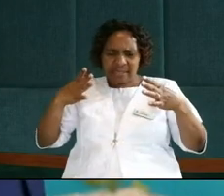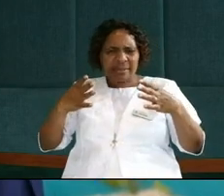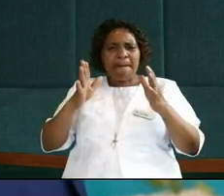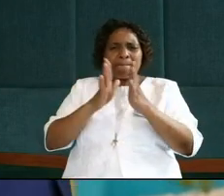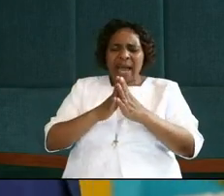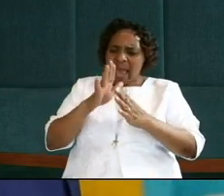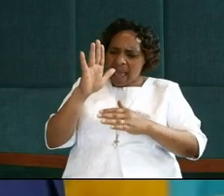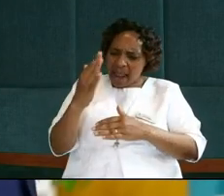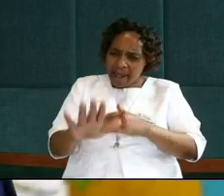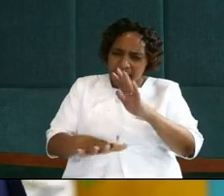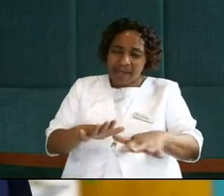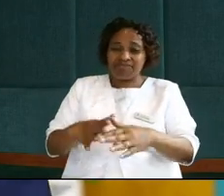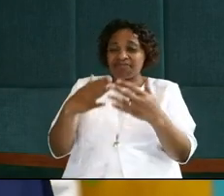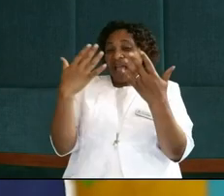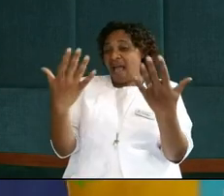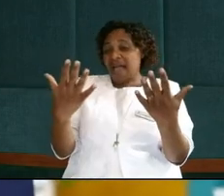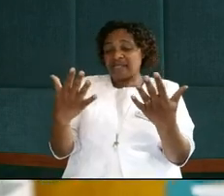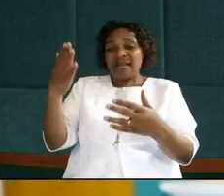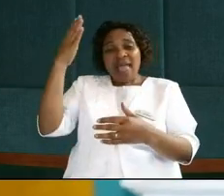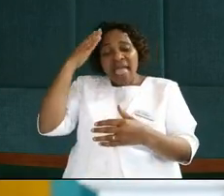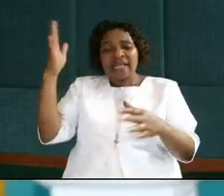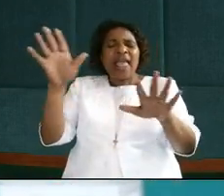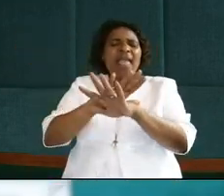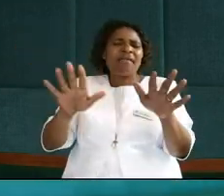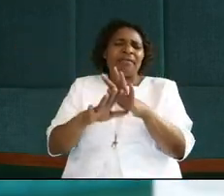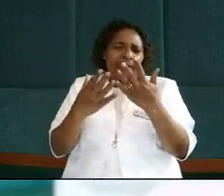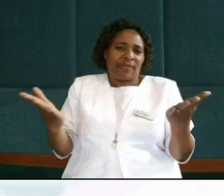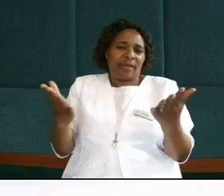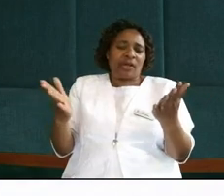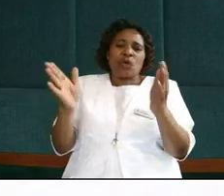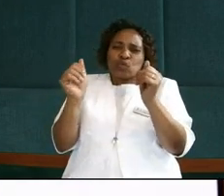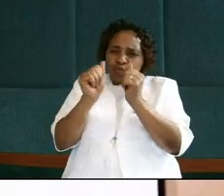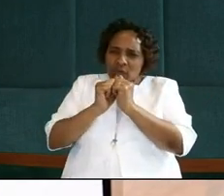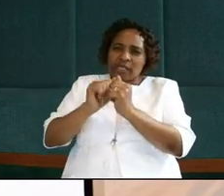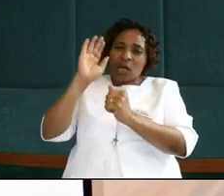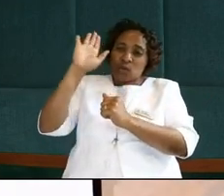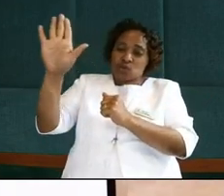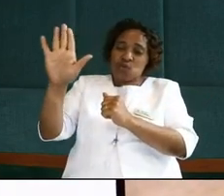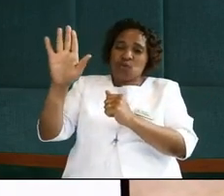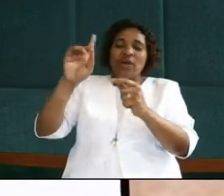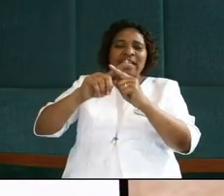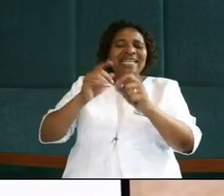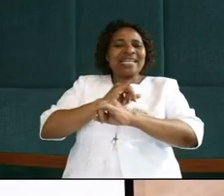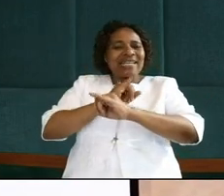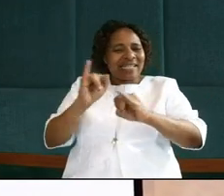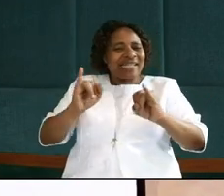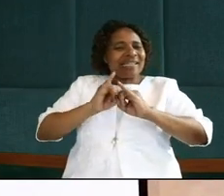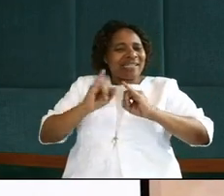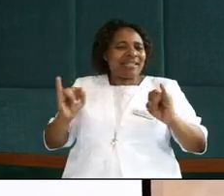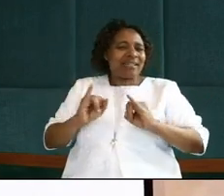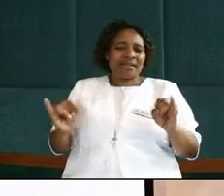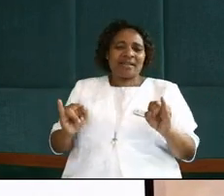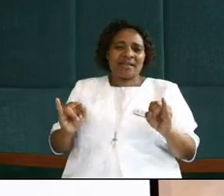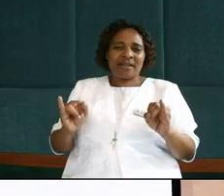take my legs, take my mouth, take my head, it is thine, oh Lord, consecrate it, clean it, for what